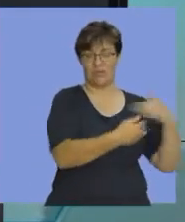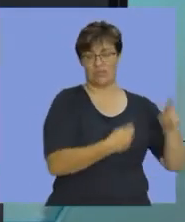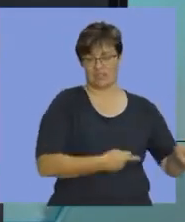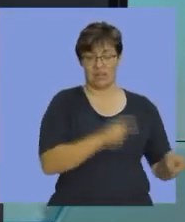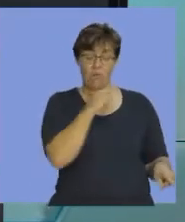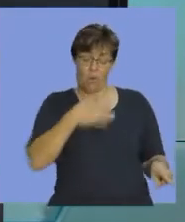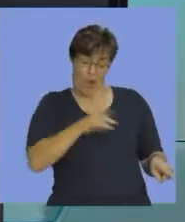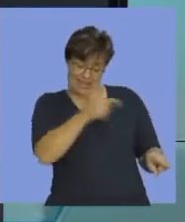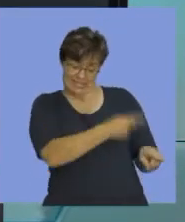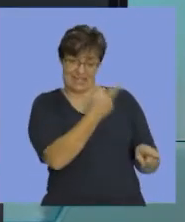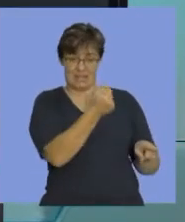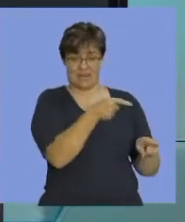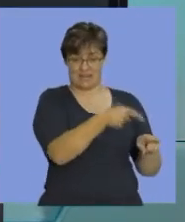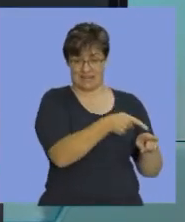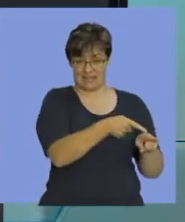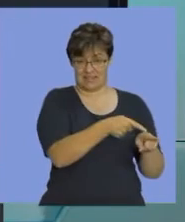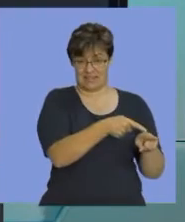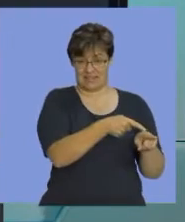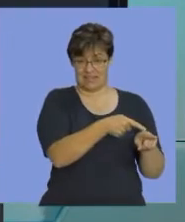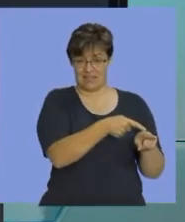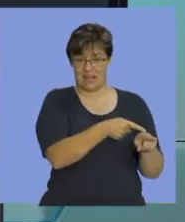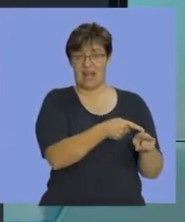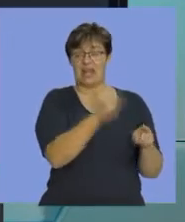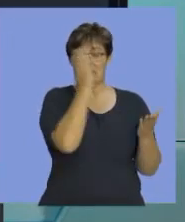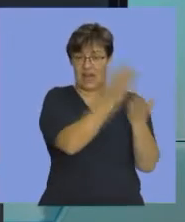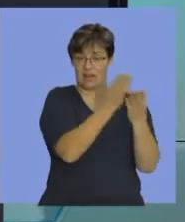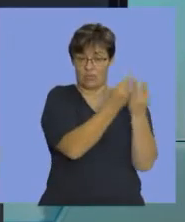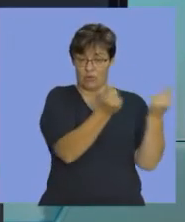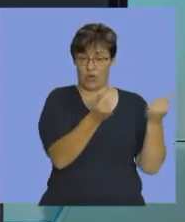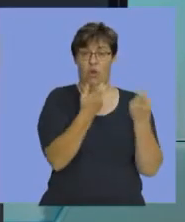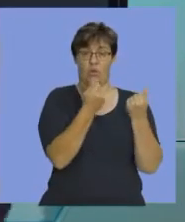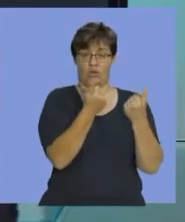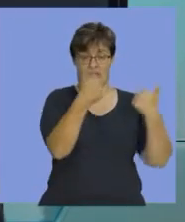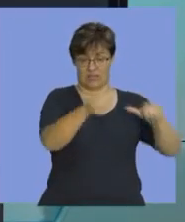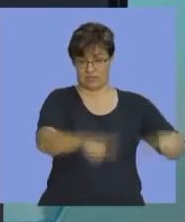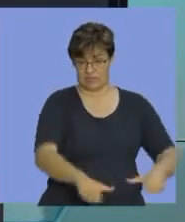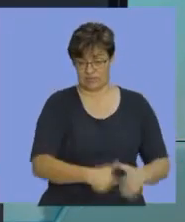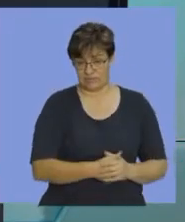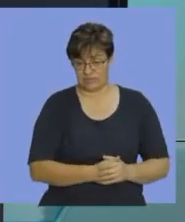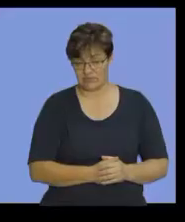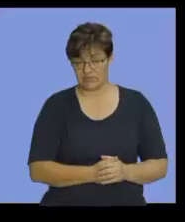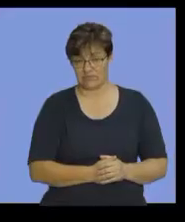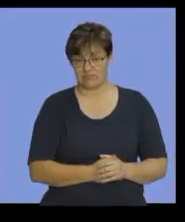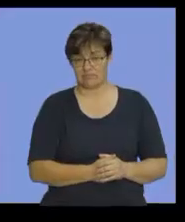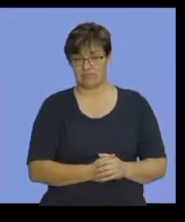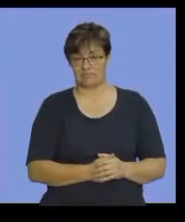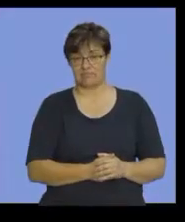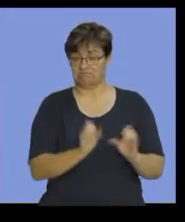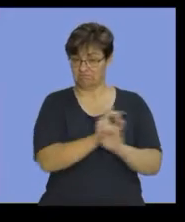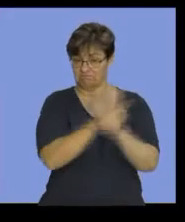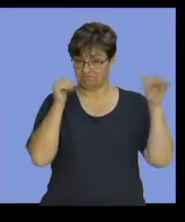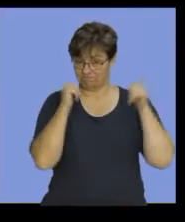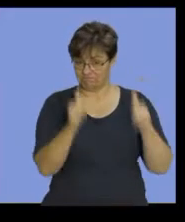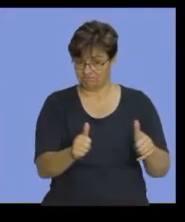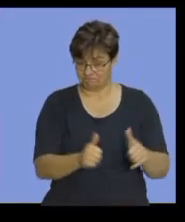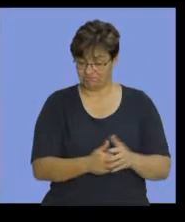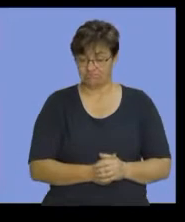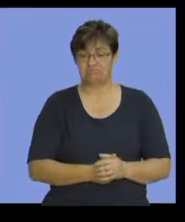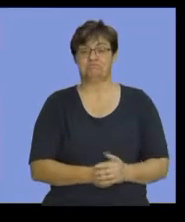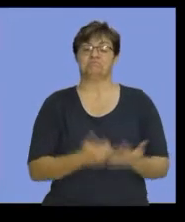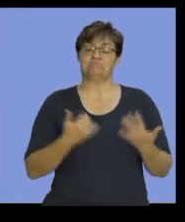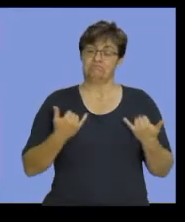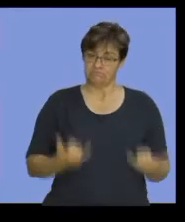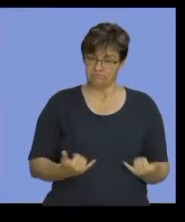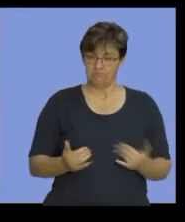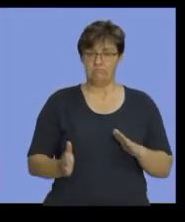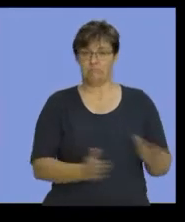looking for. Your direct materials cost account. Clear. Good. We now go on to the information